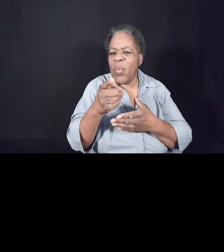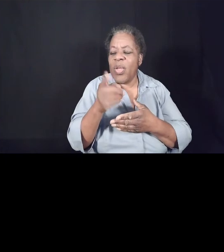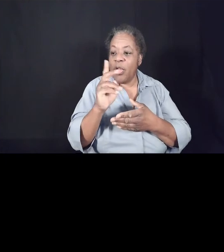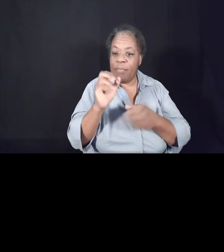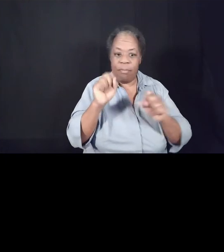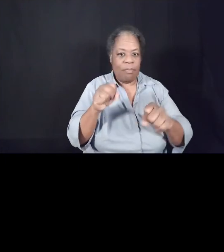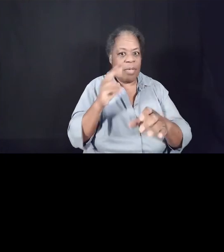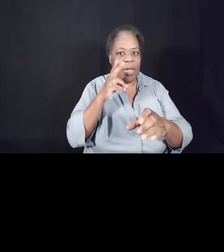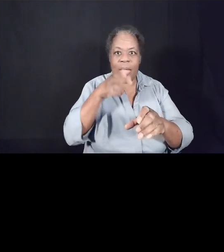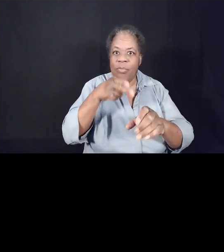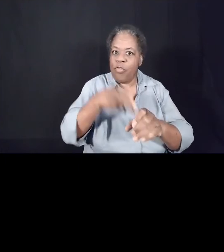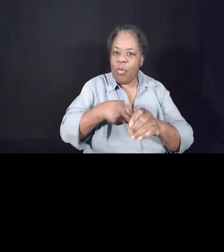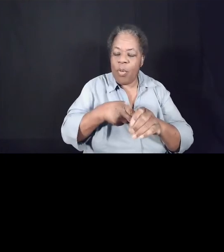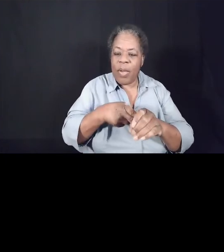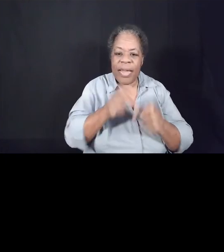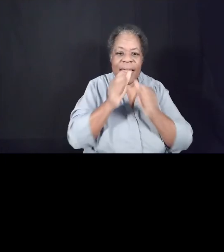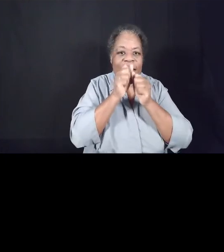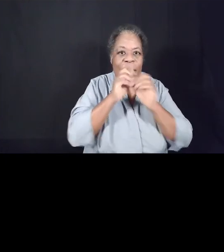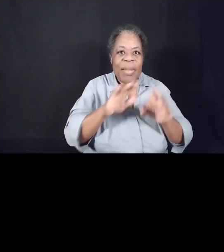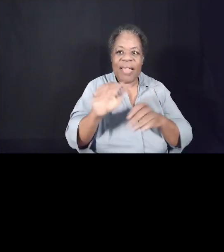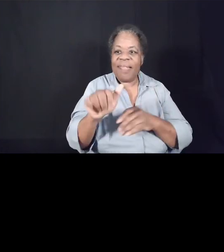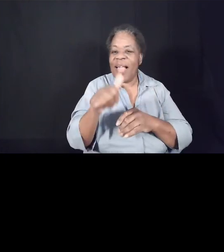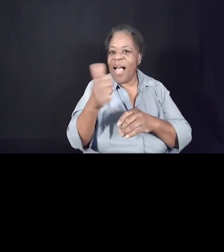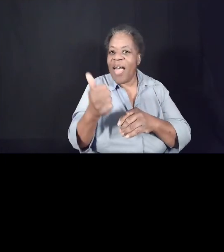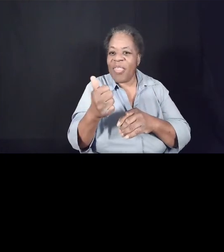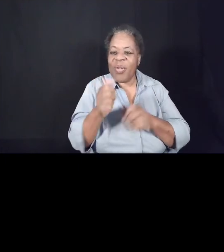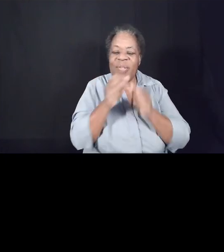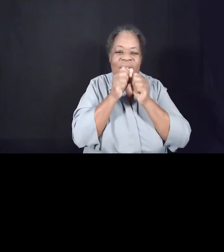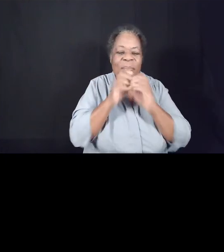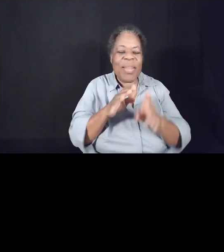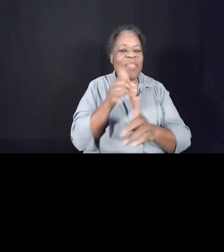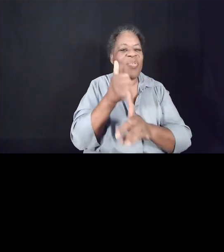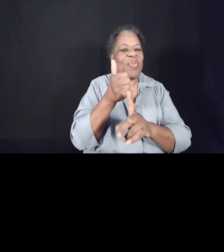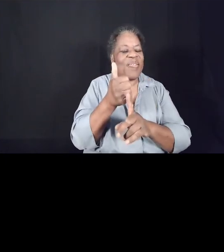and bless others and be blessed in the process.